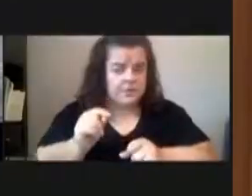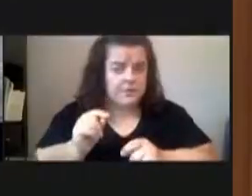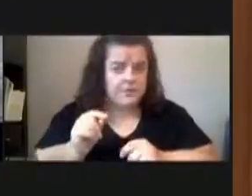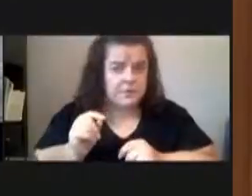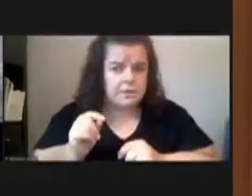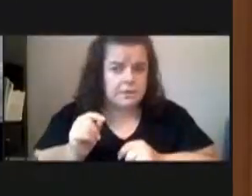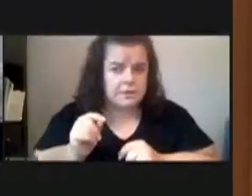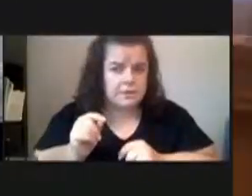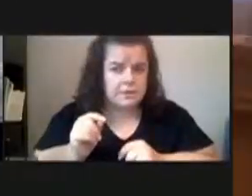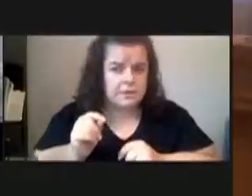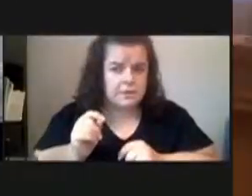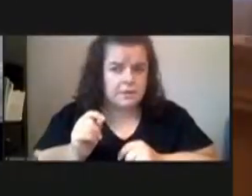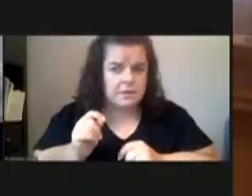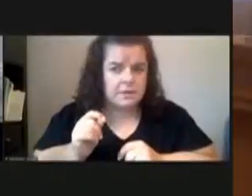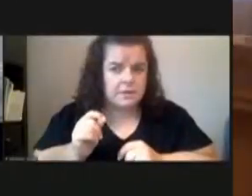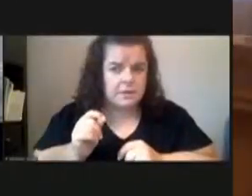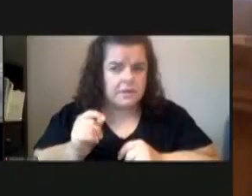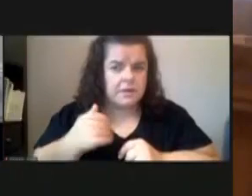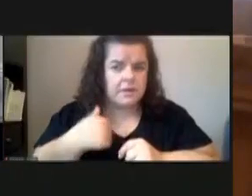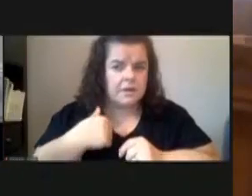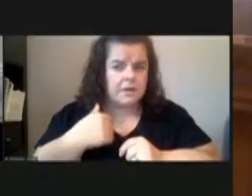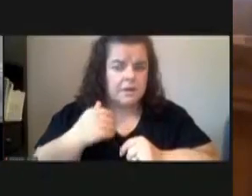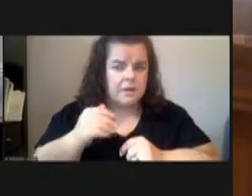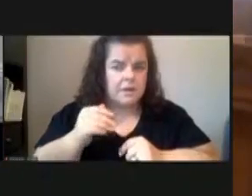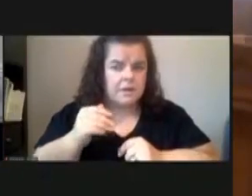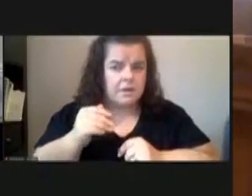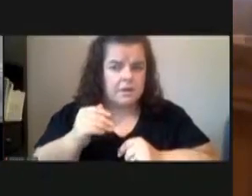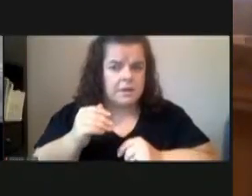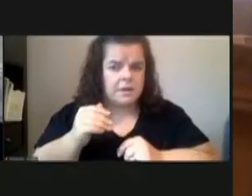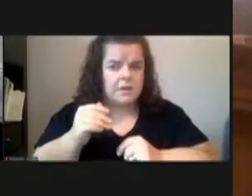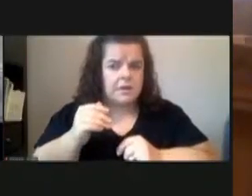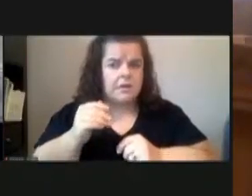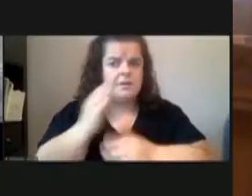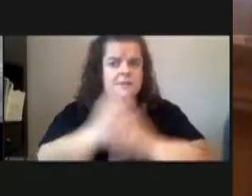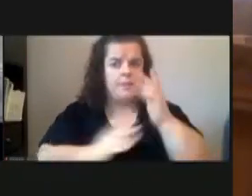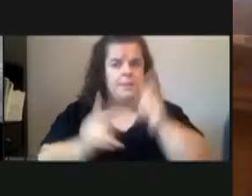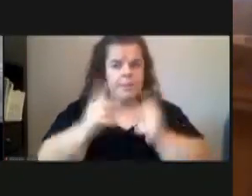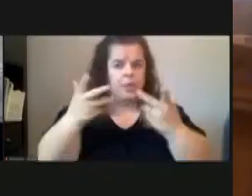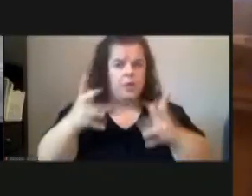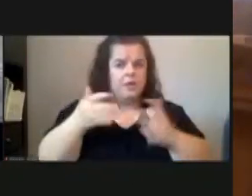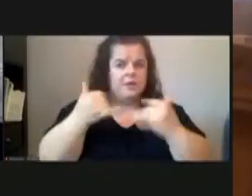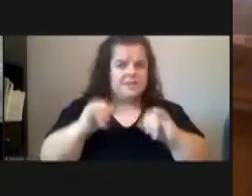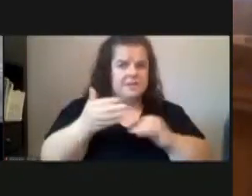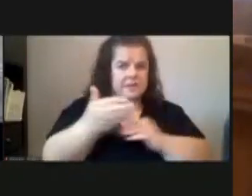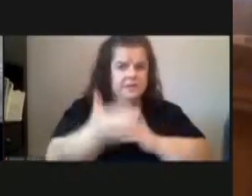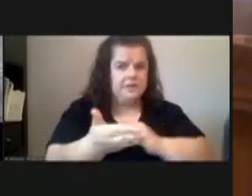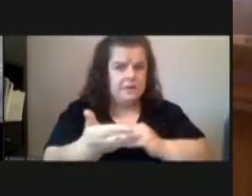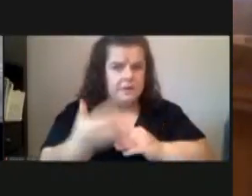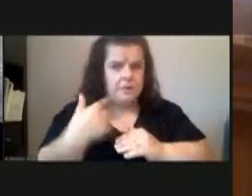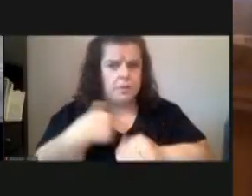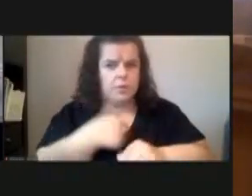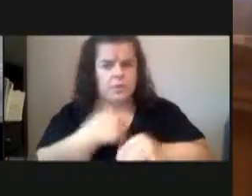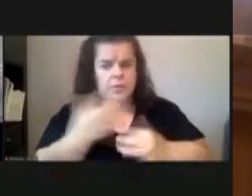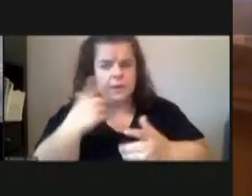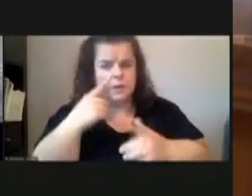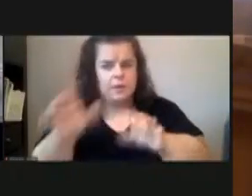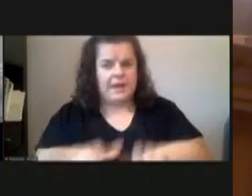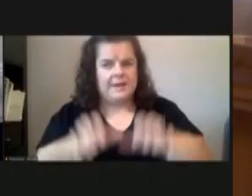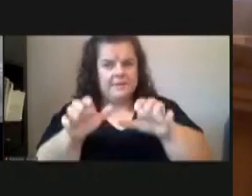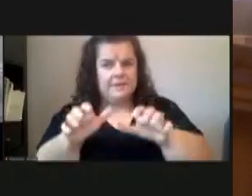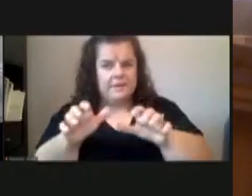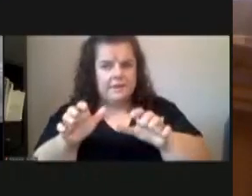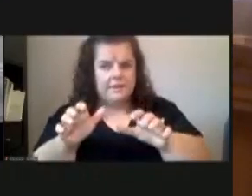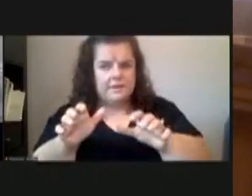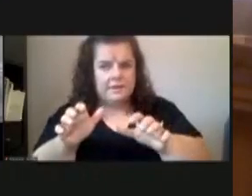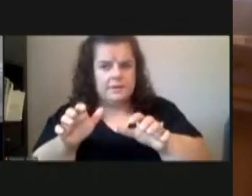uh there's uh skeleton staff of people that are currently in there while we while we um activate um some other spaces for them for